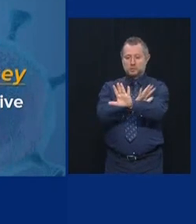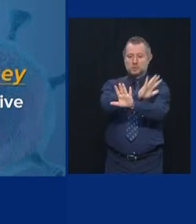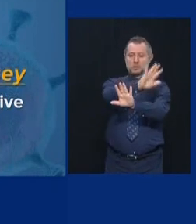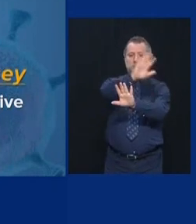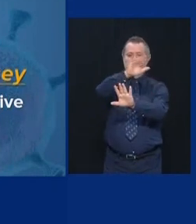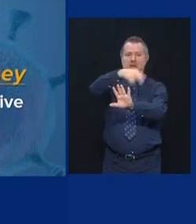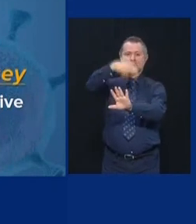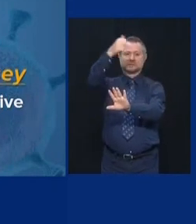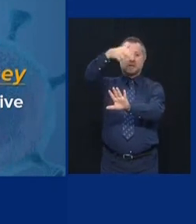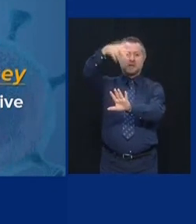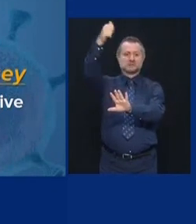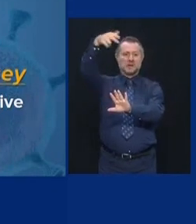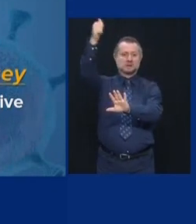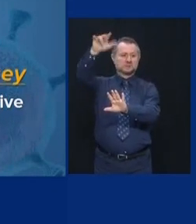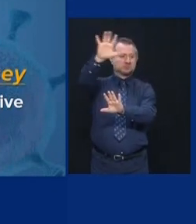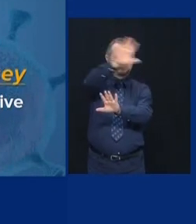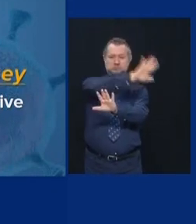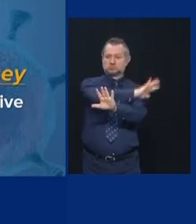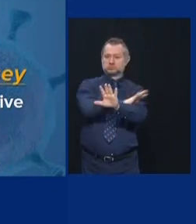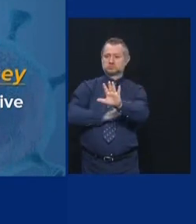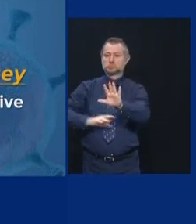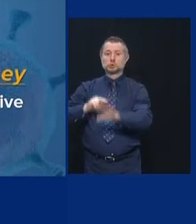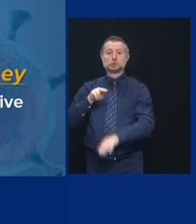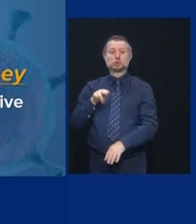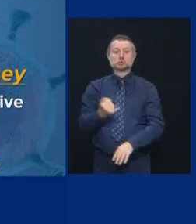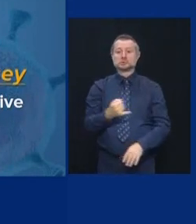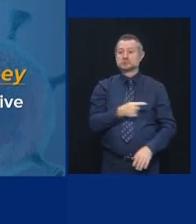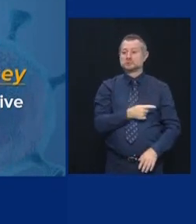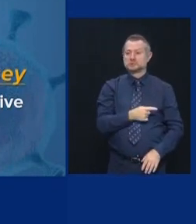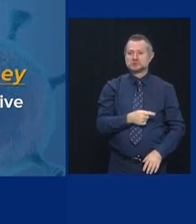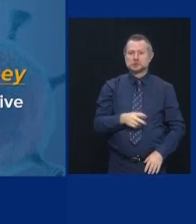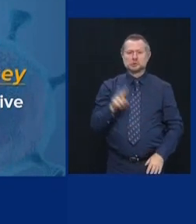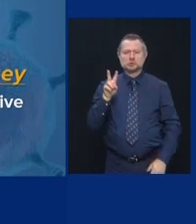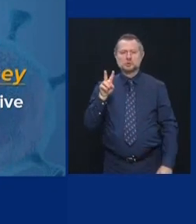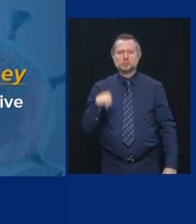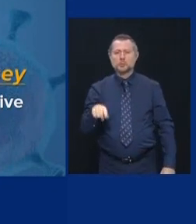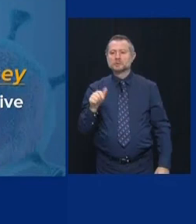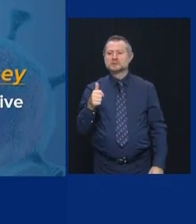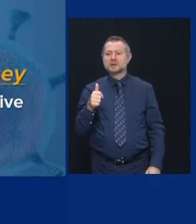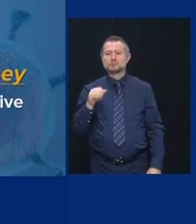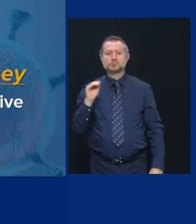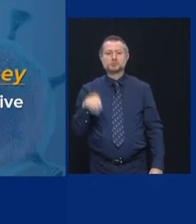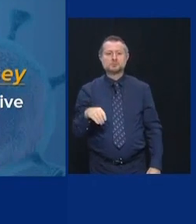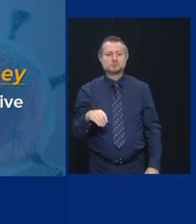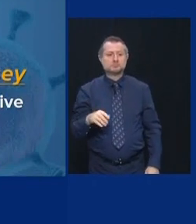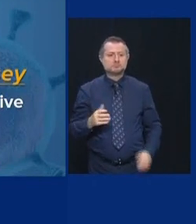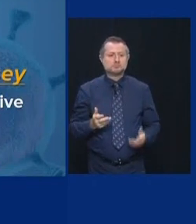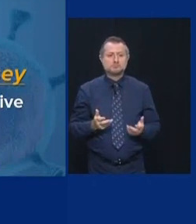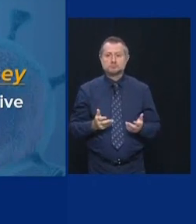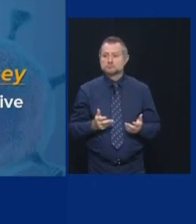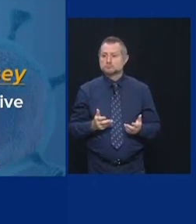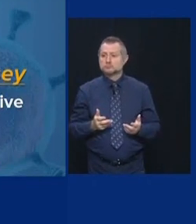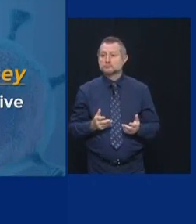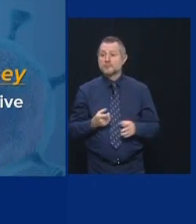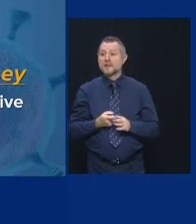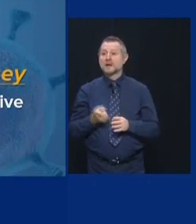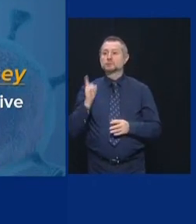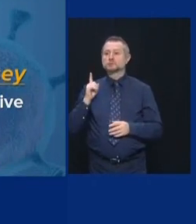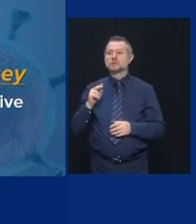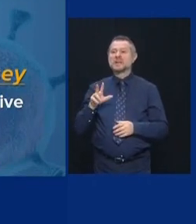New Jersey is 2.1. They were 3 last week.